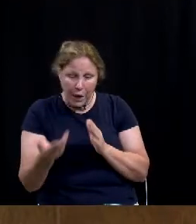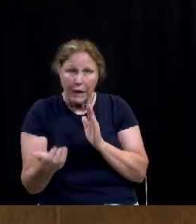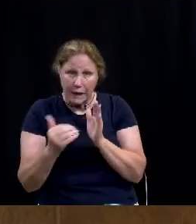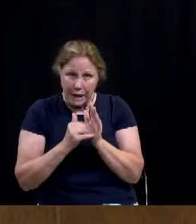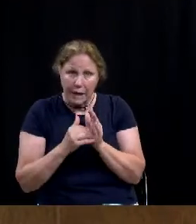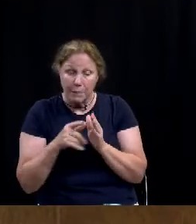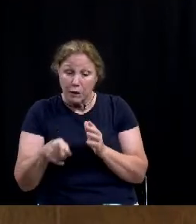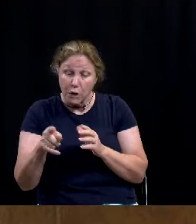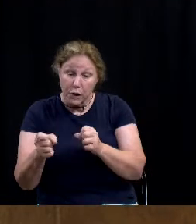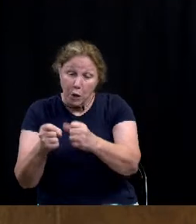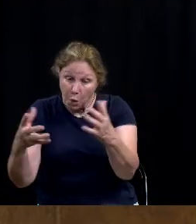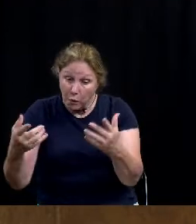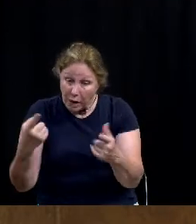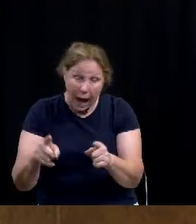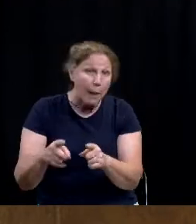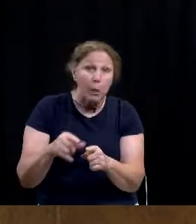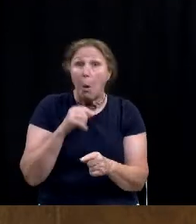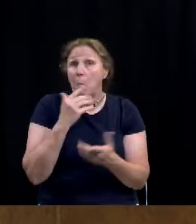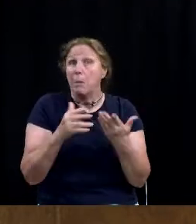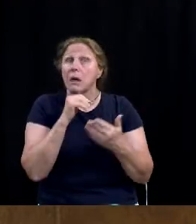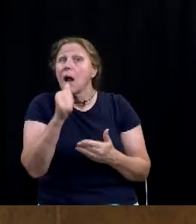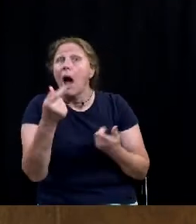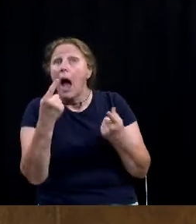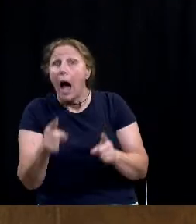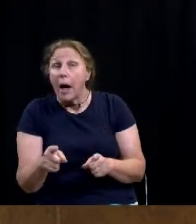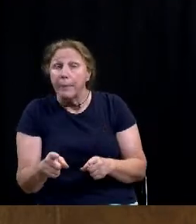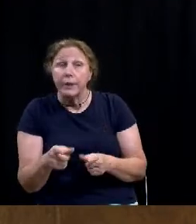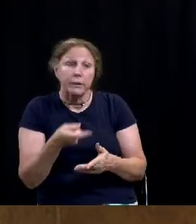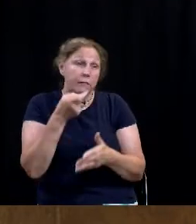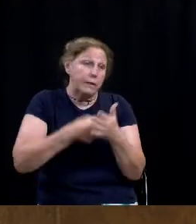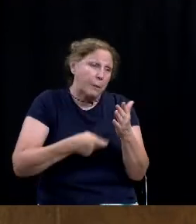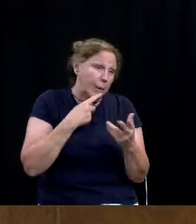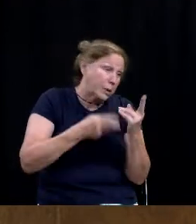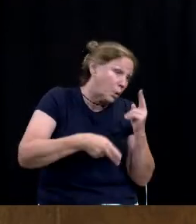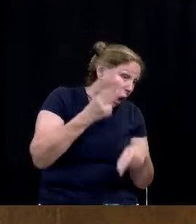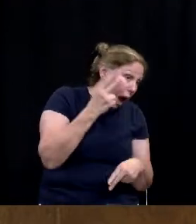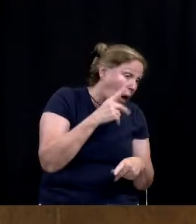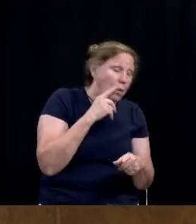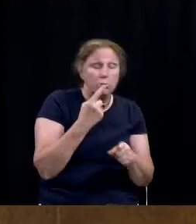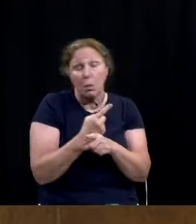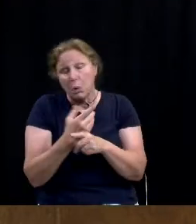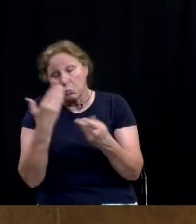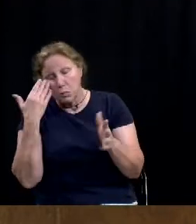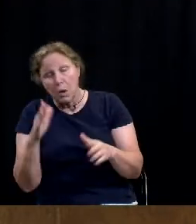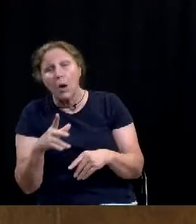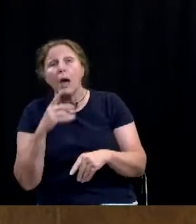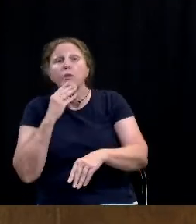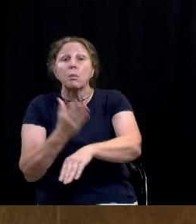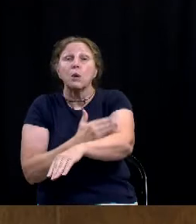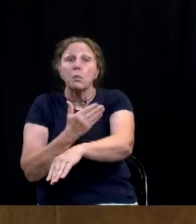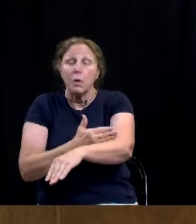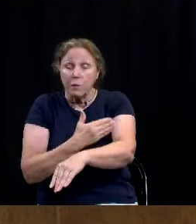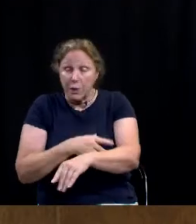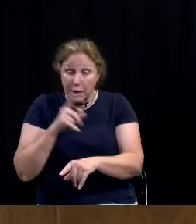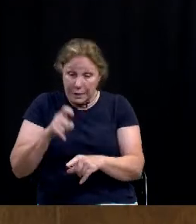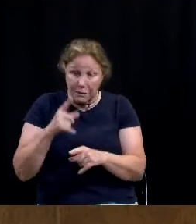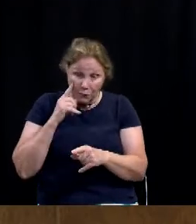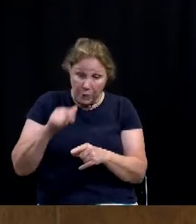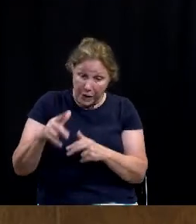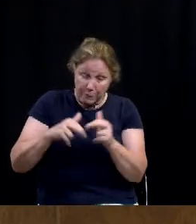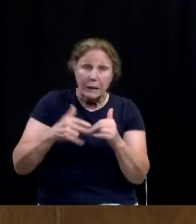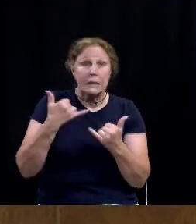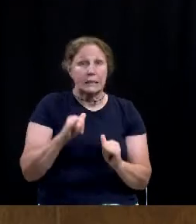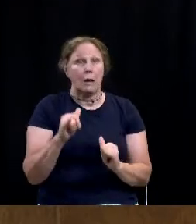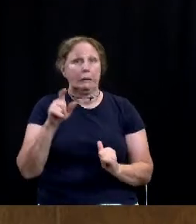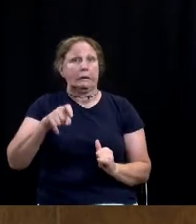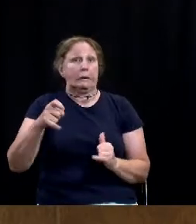anticipated growth is still happening and that the fees are still reasonable and that the capital projects that were deemed necessary are still deemed to be necessary.